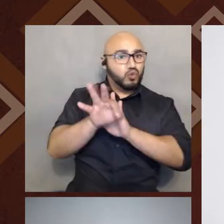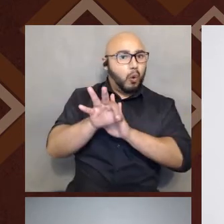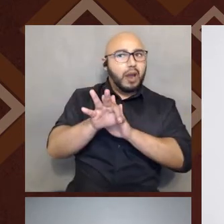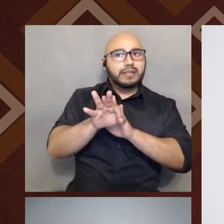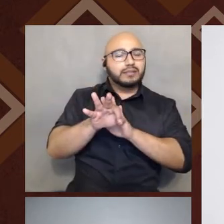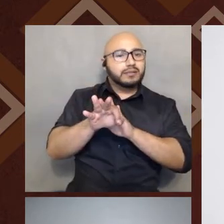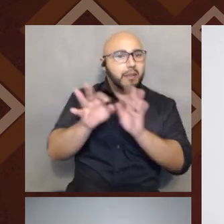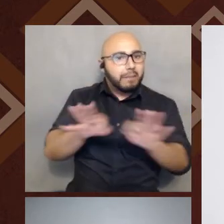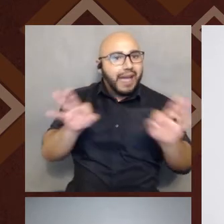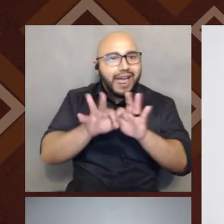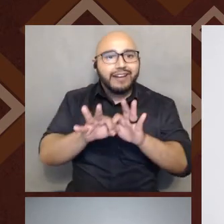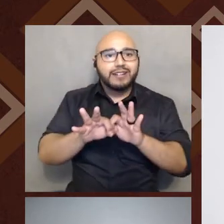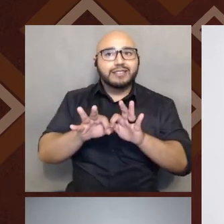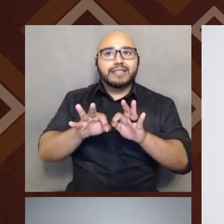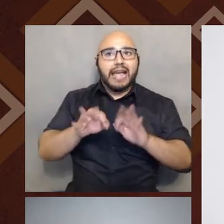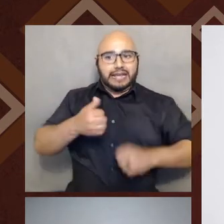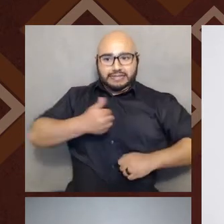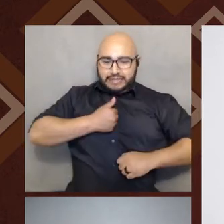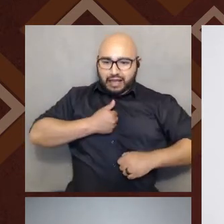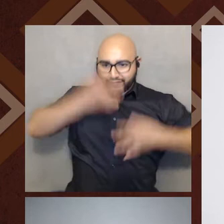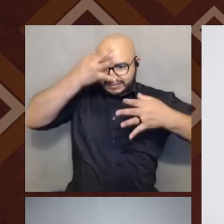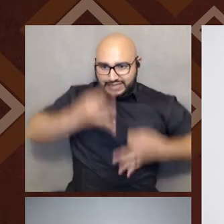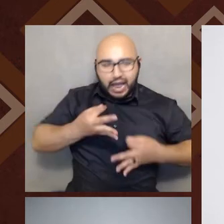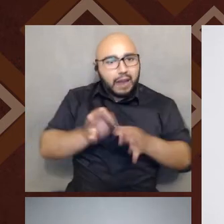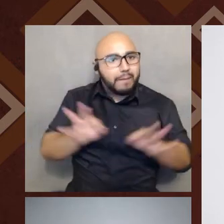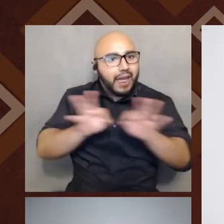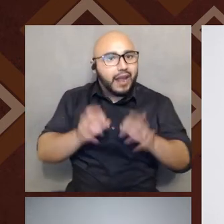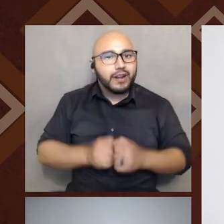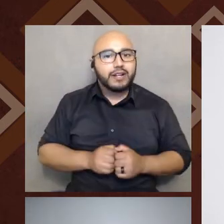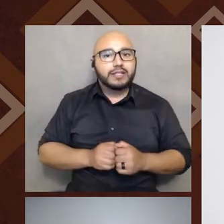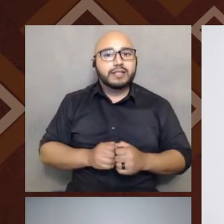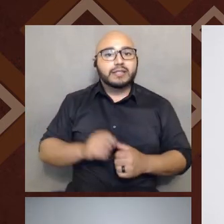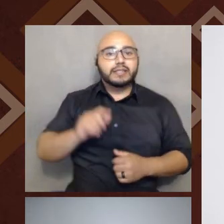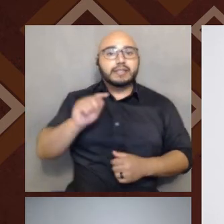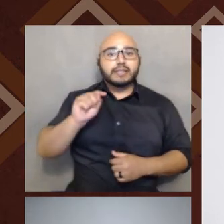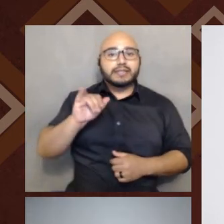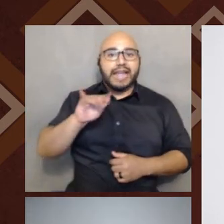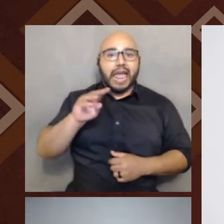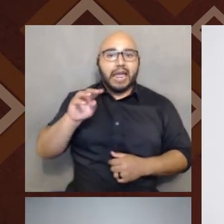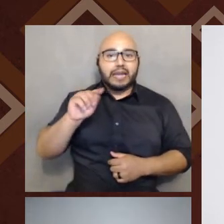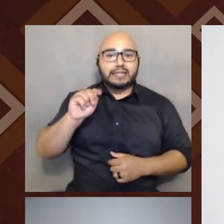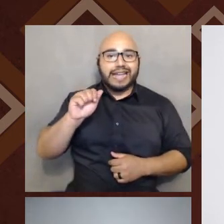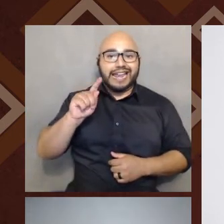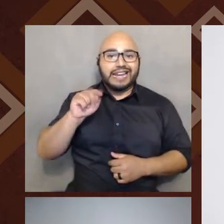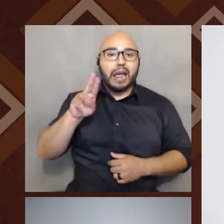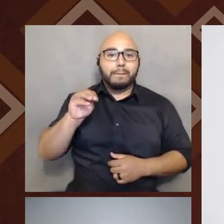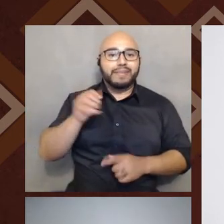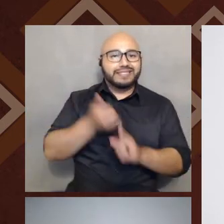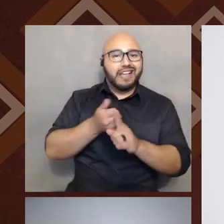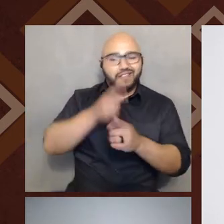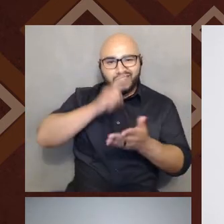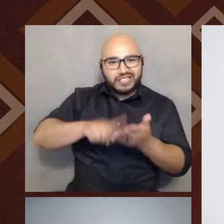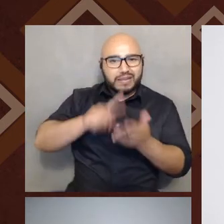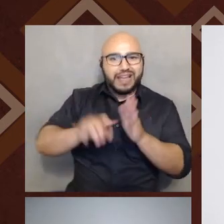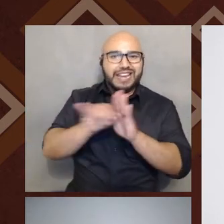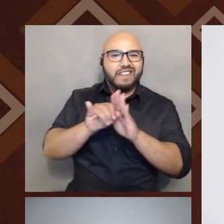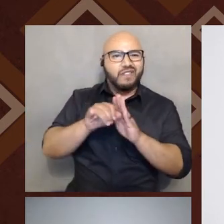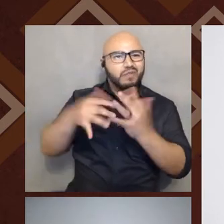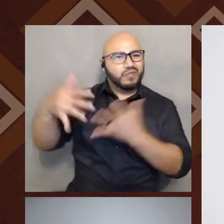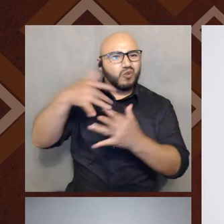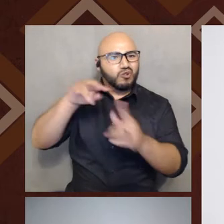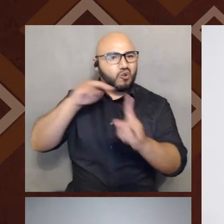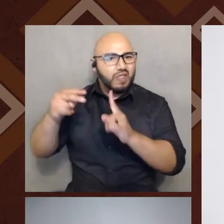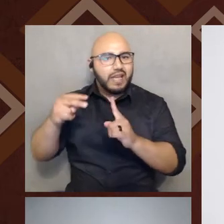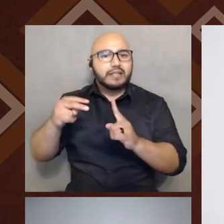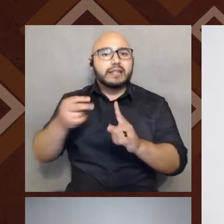Right. Tatum, who is a scholar that looks at identity from a social justice lens, often says the question of who am